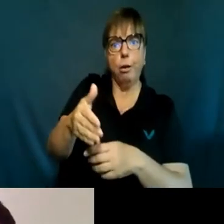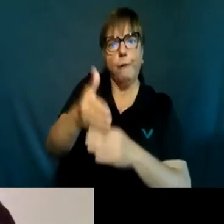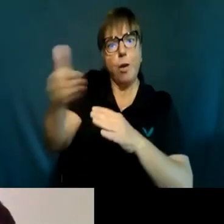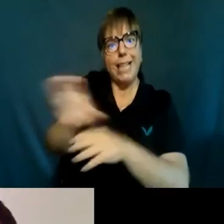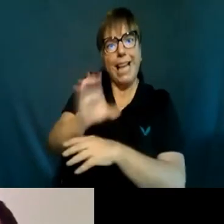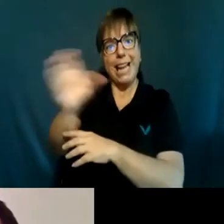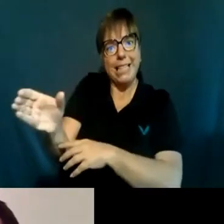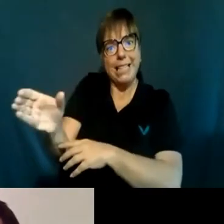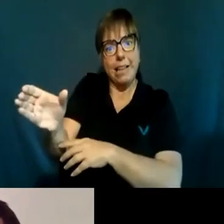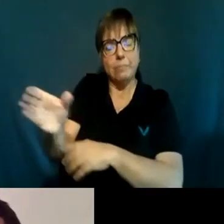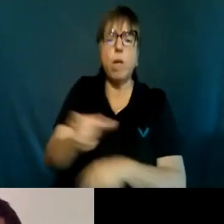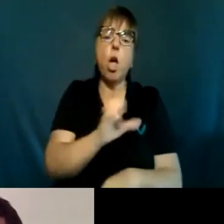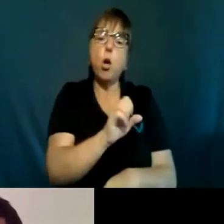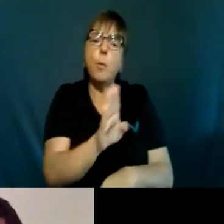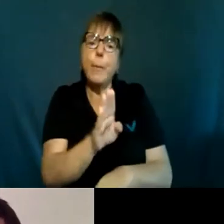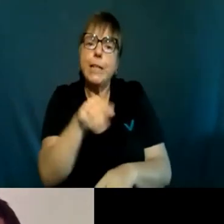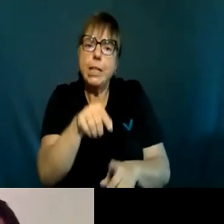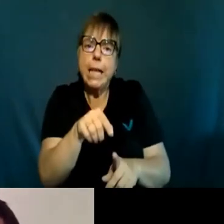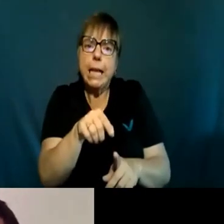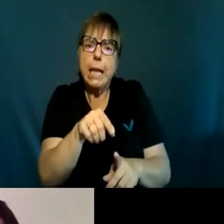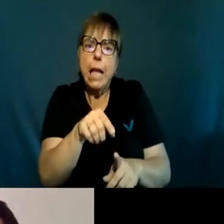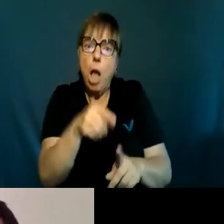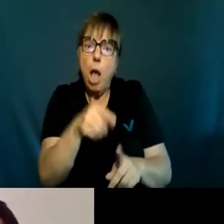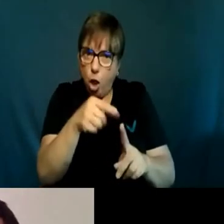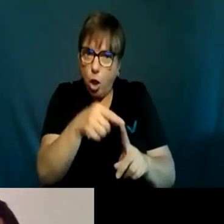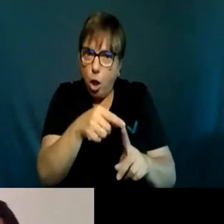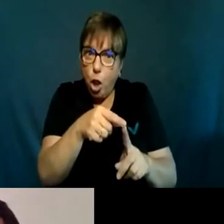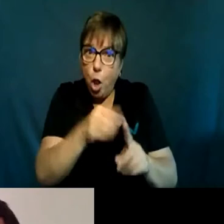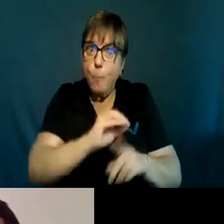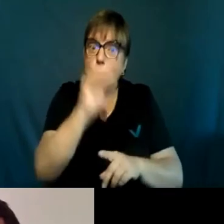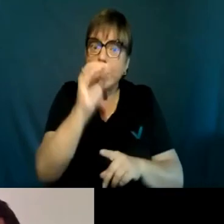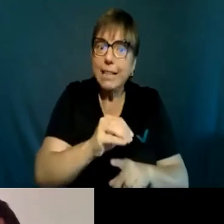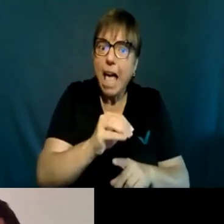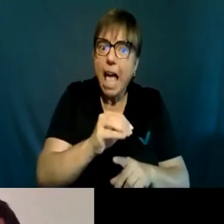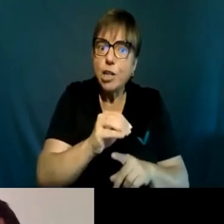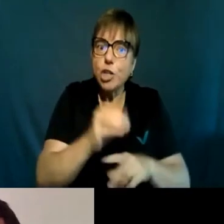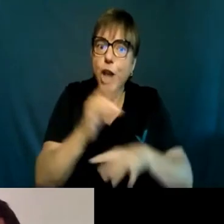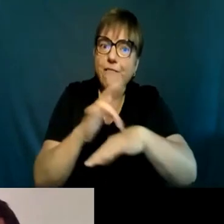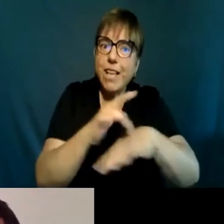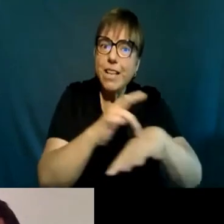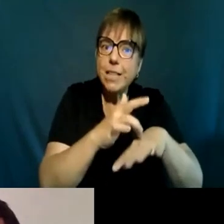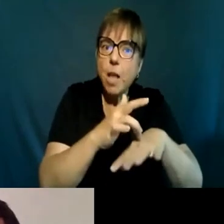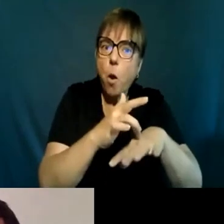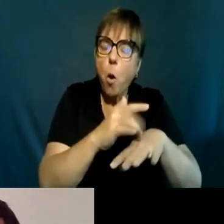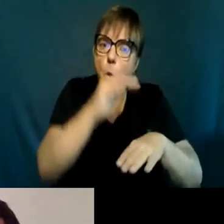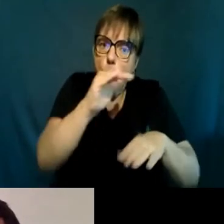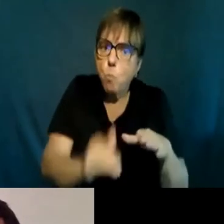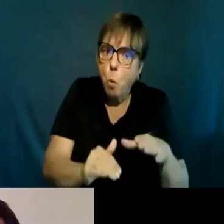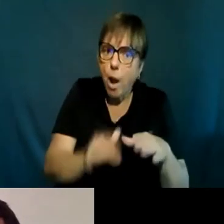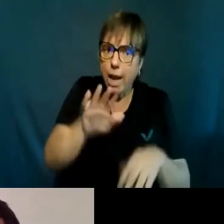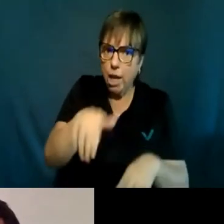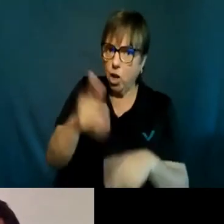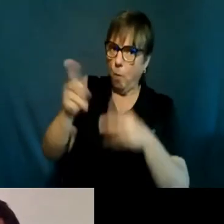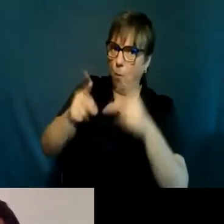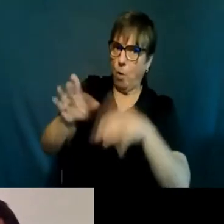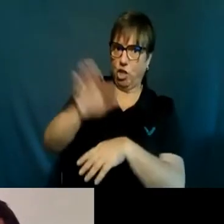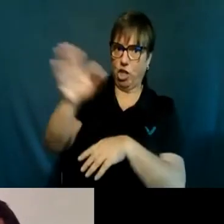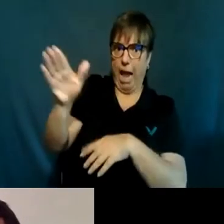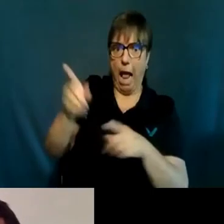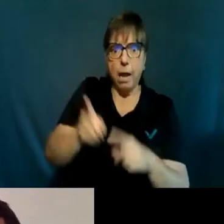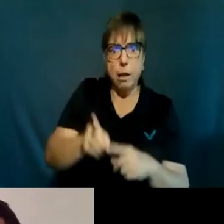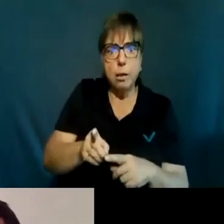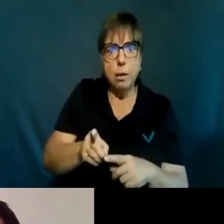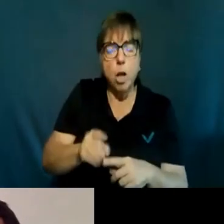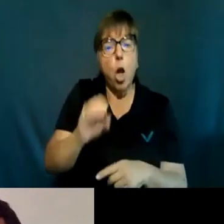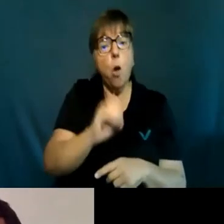First Nations have a much smaller infection than in the general population. And in Ontario, researchers